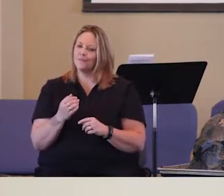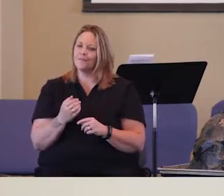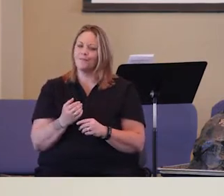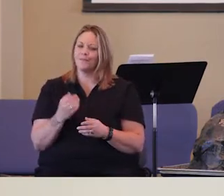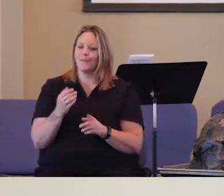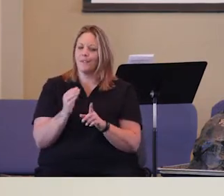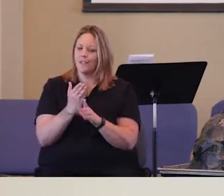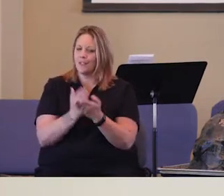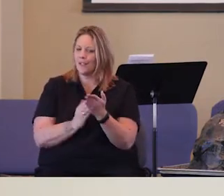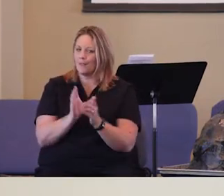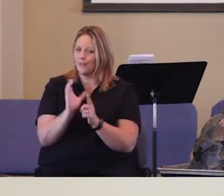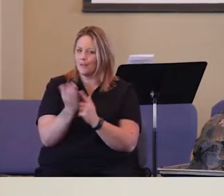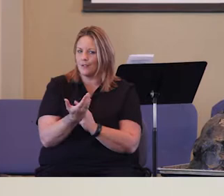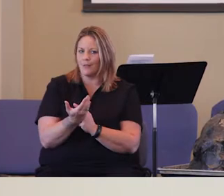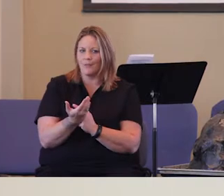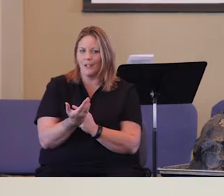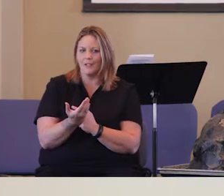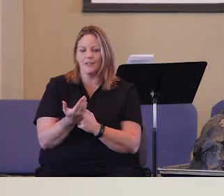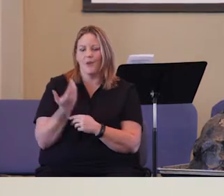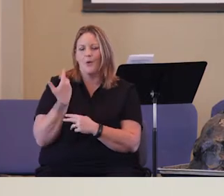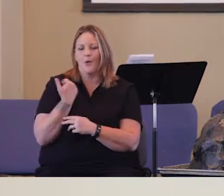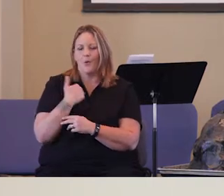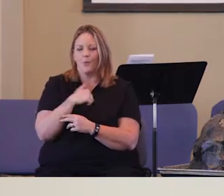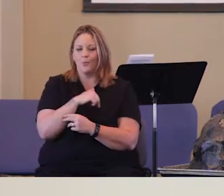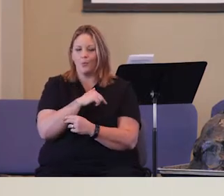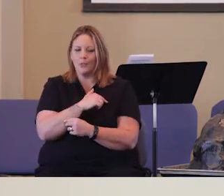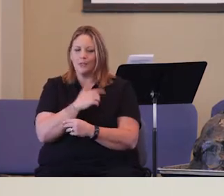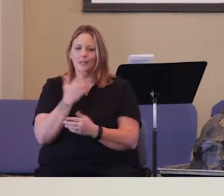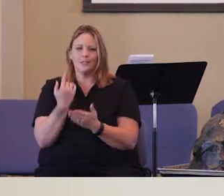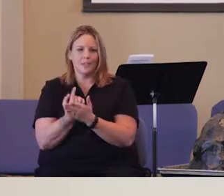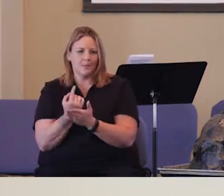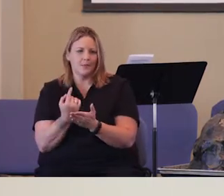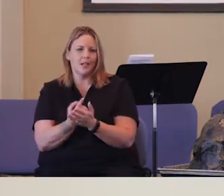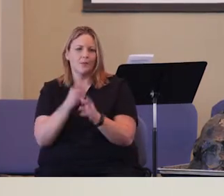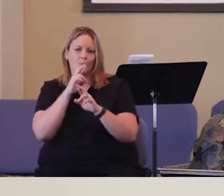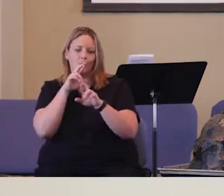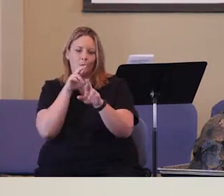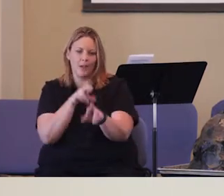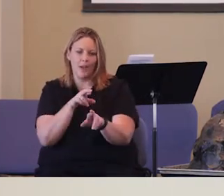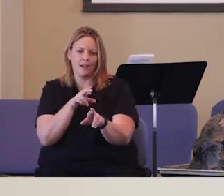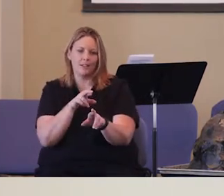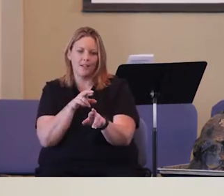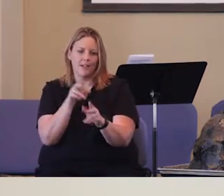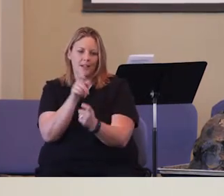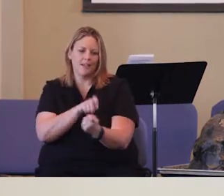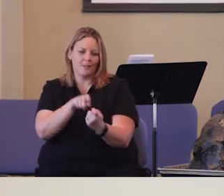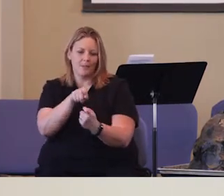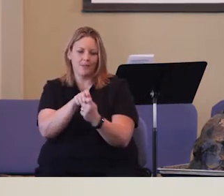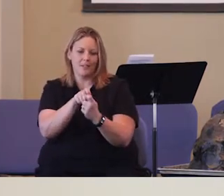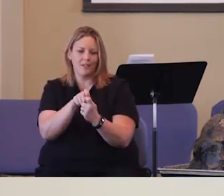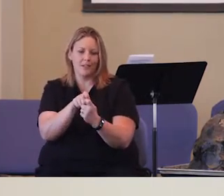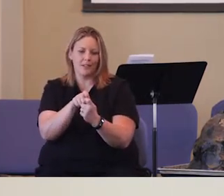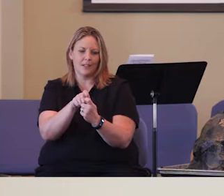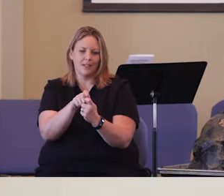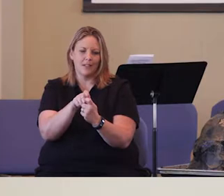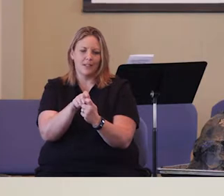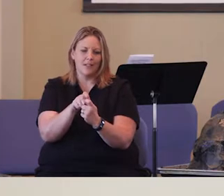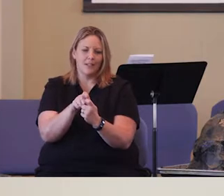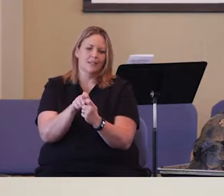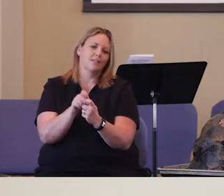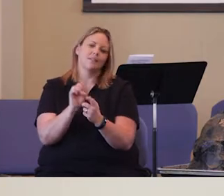circumstances are, we sometimes will react in certain situations in ways that